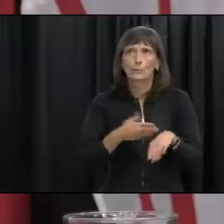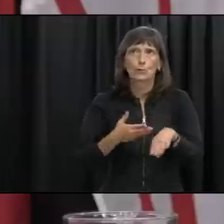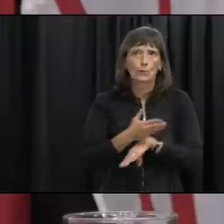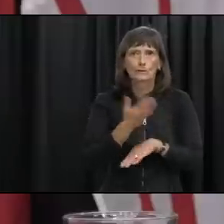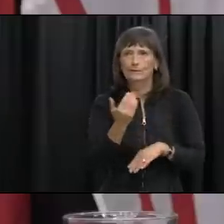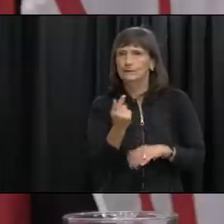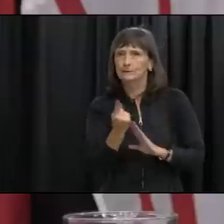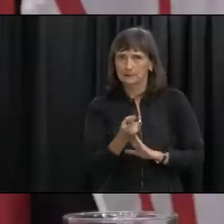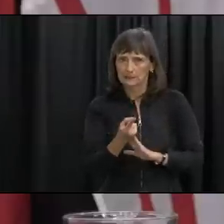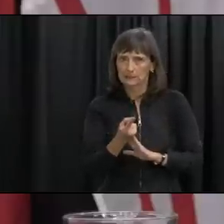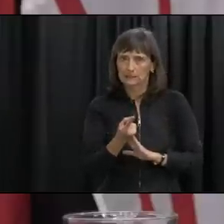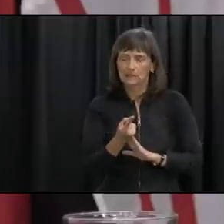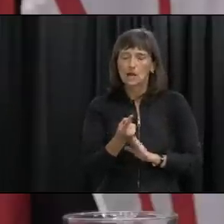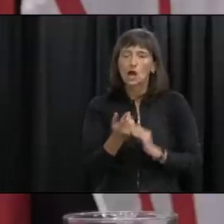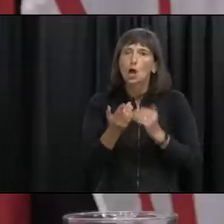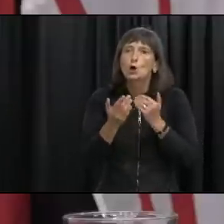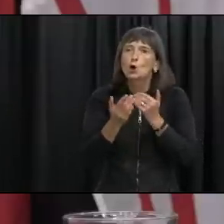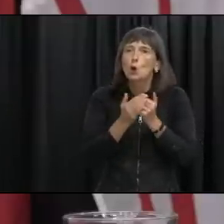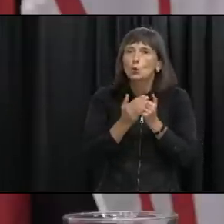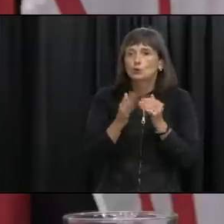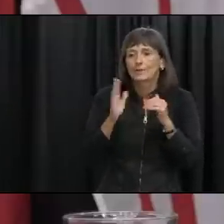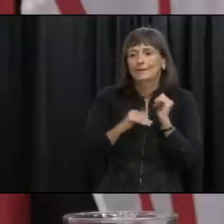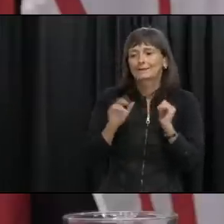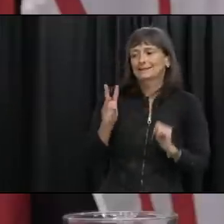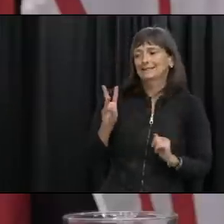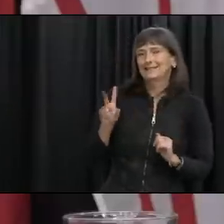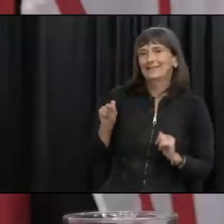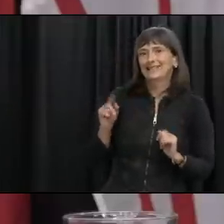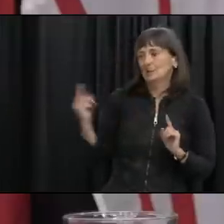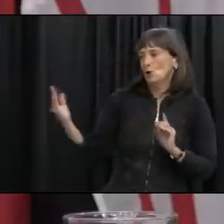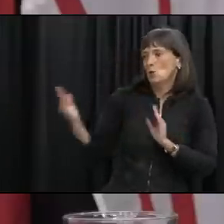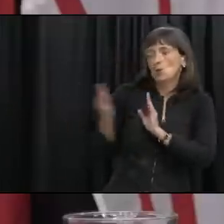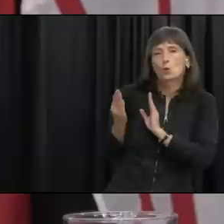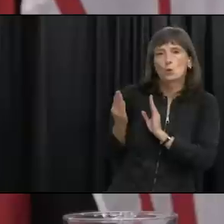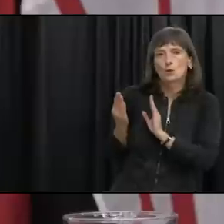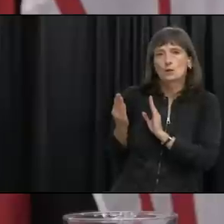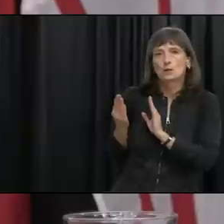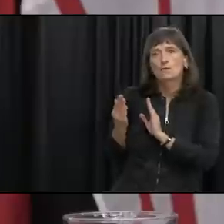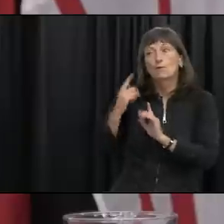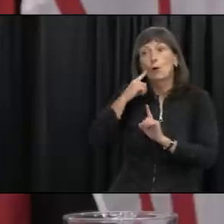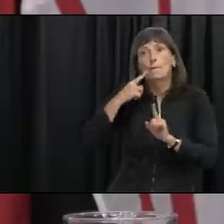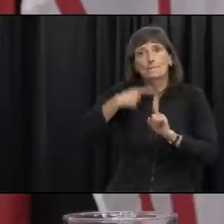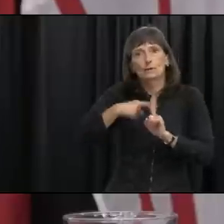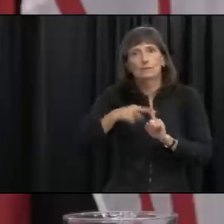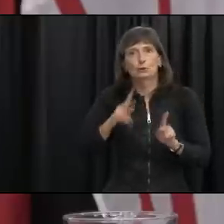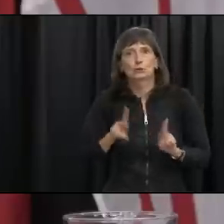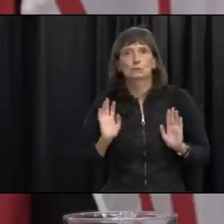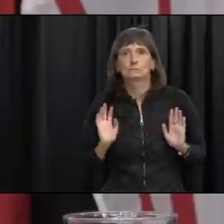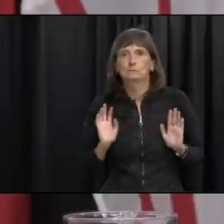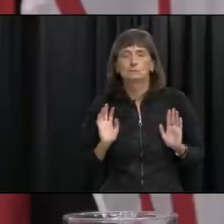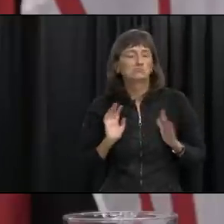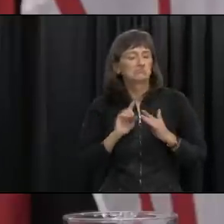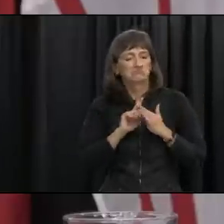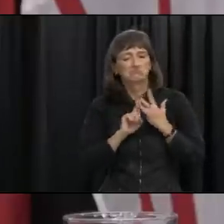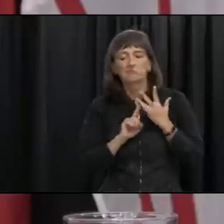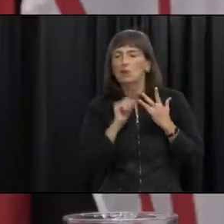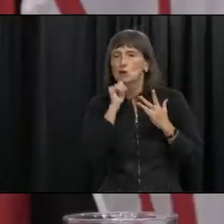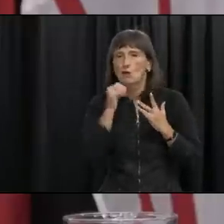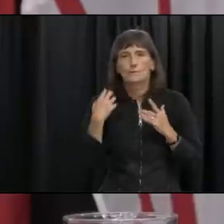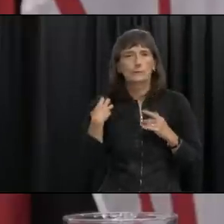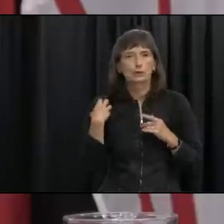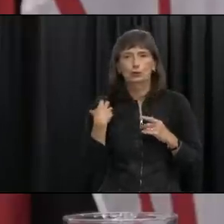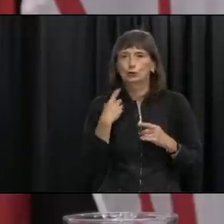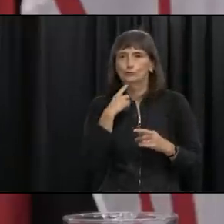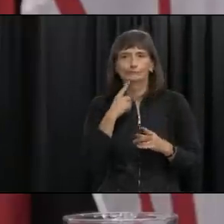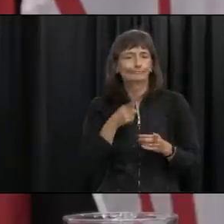15 minutes closer than six feet to someone who's tested positive that does not apply and it is similar to the